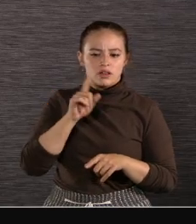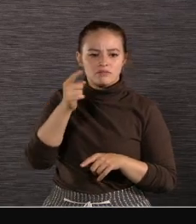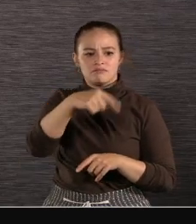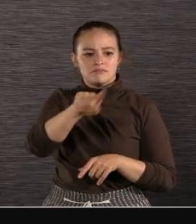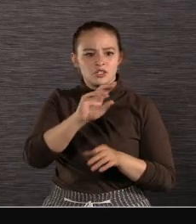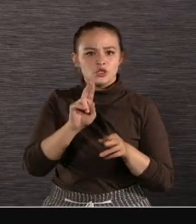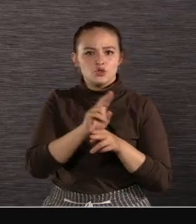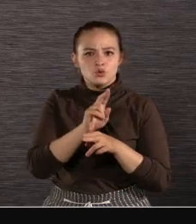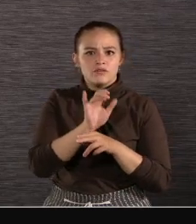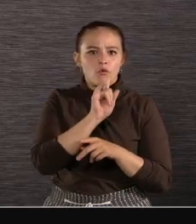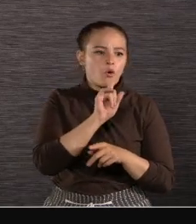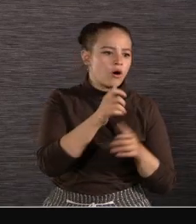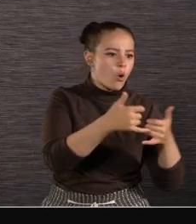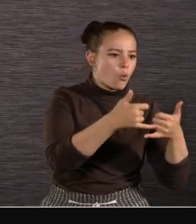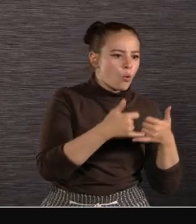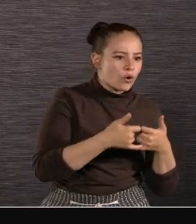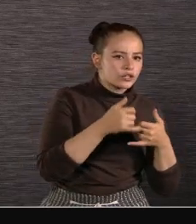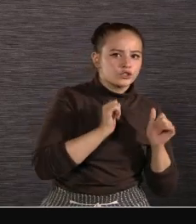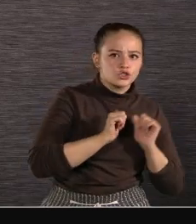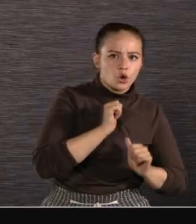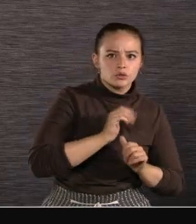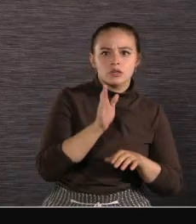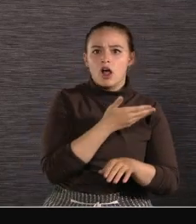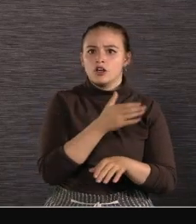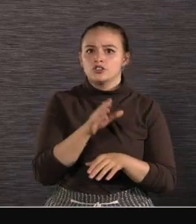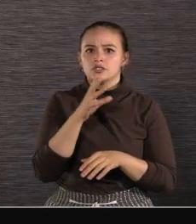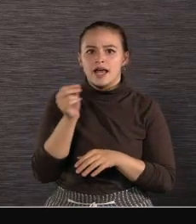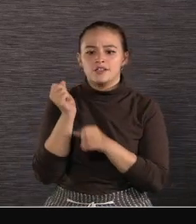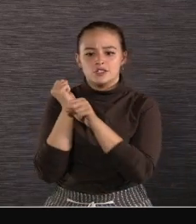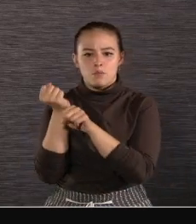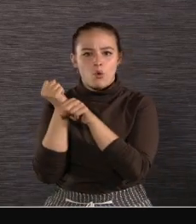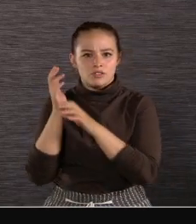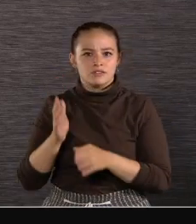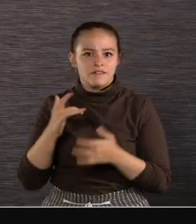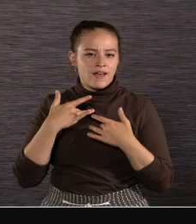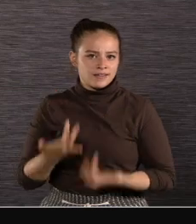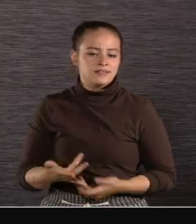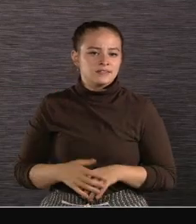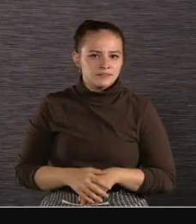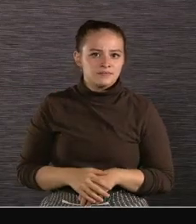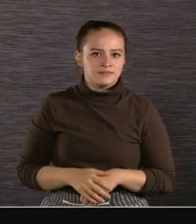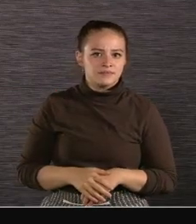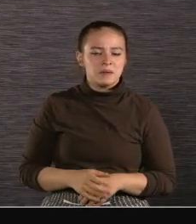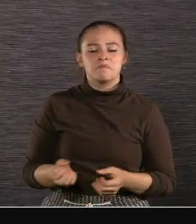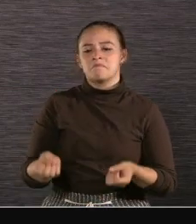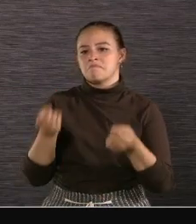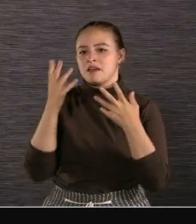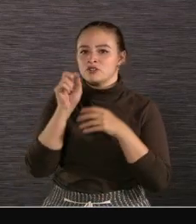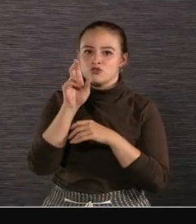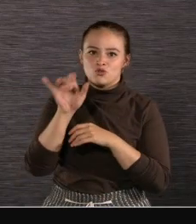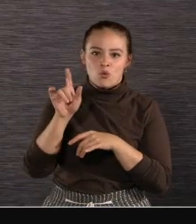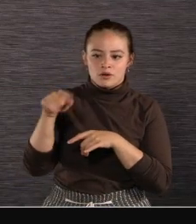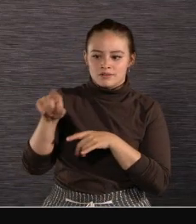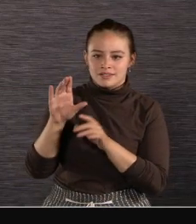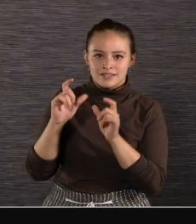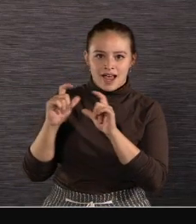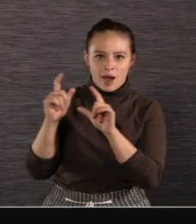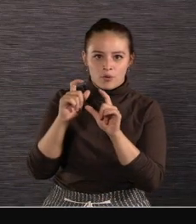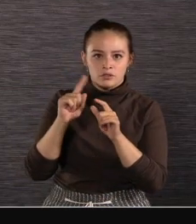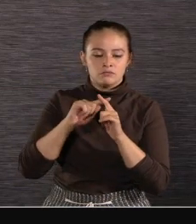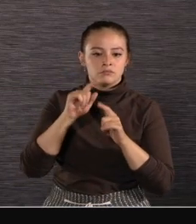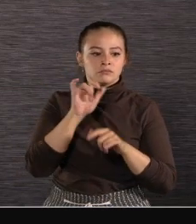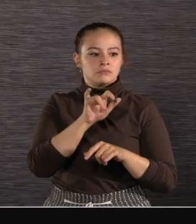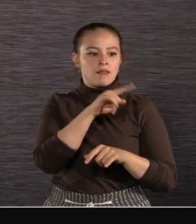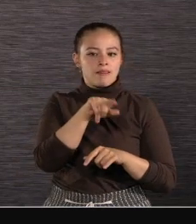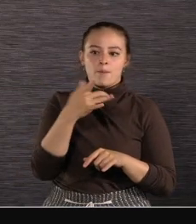Like award shows Concerts And marquee sporting events And hundreds of Sony cameras Were deployed for network sports